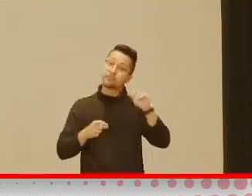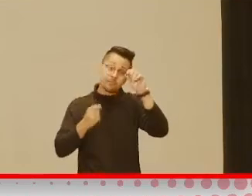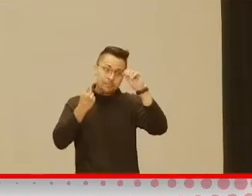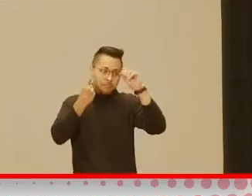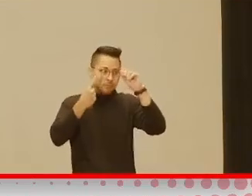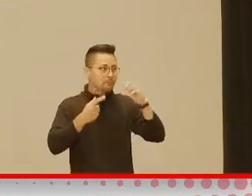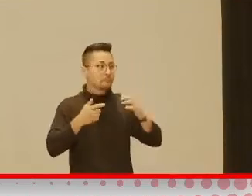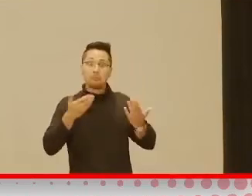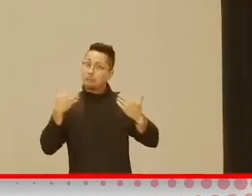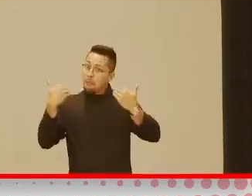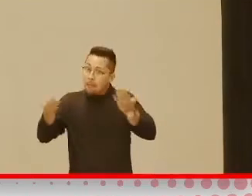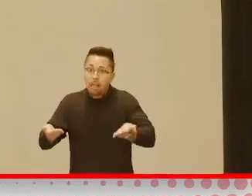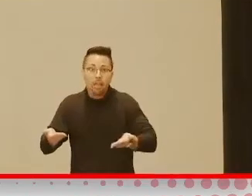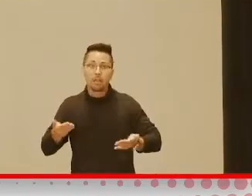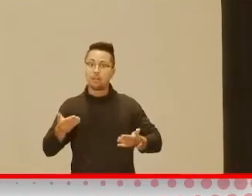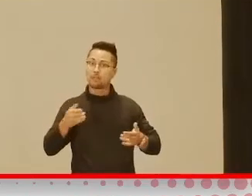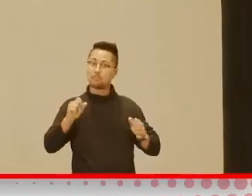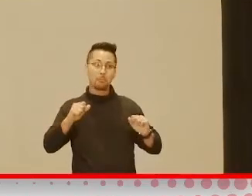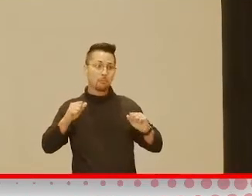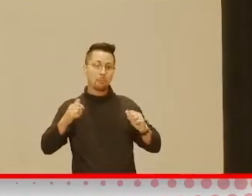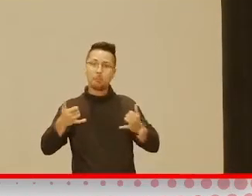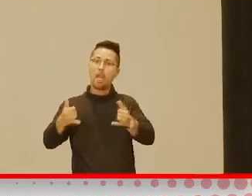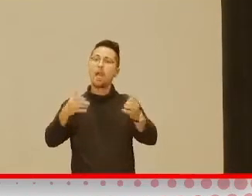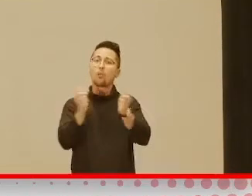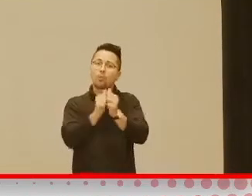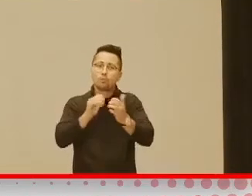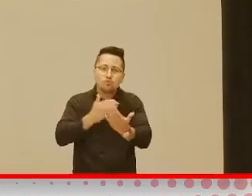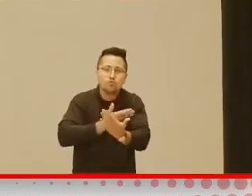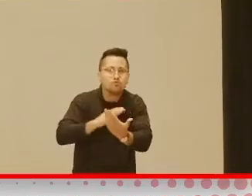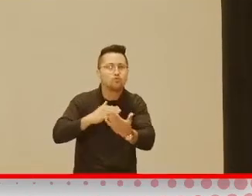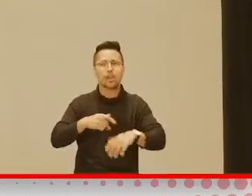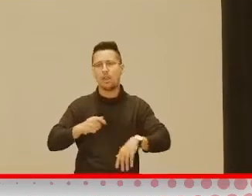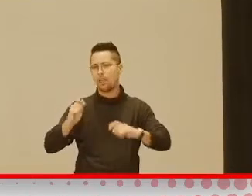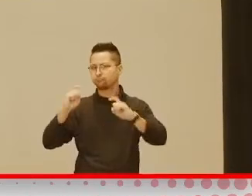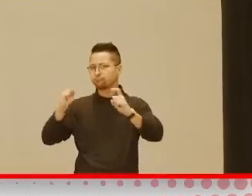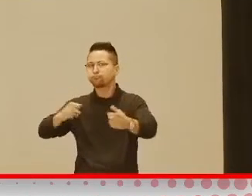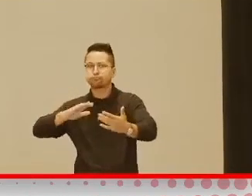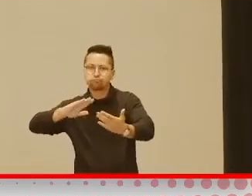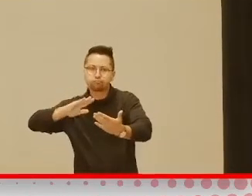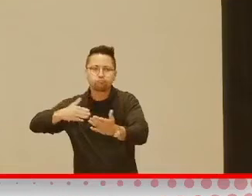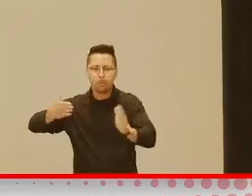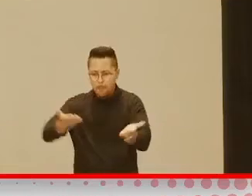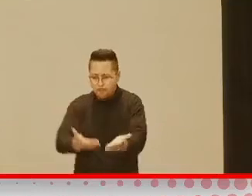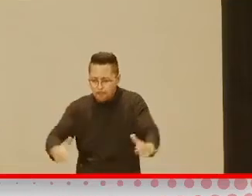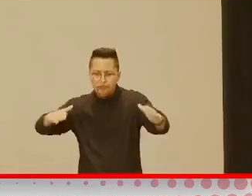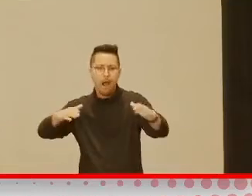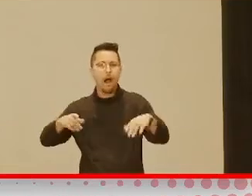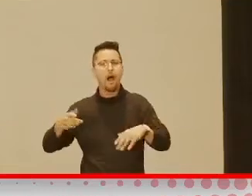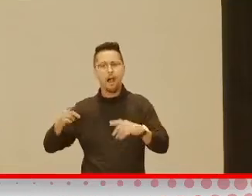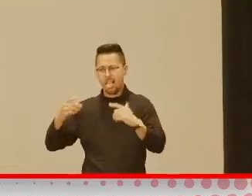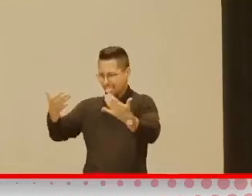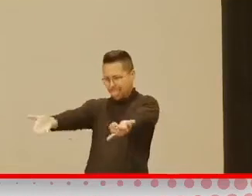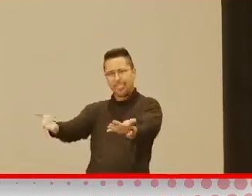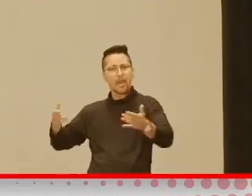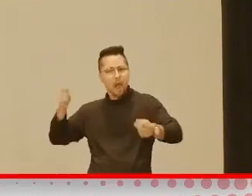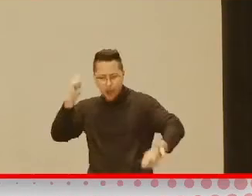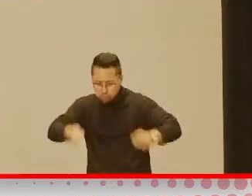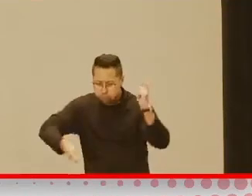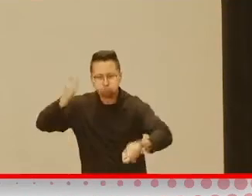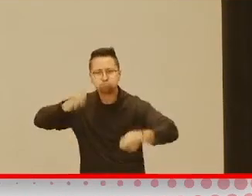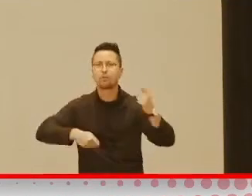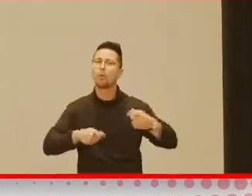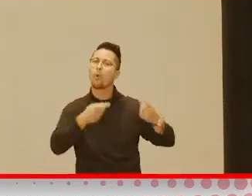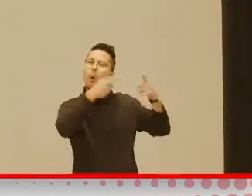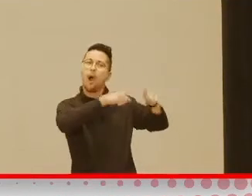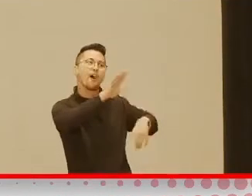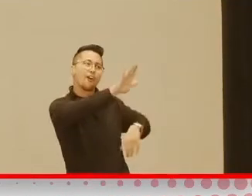Put on a song. Give them a pot and pan. Let them just play. Let them bang away at the drum. Let them have fun while you're trying to get